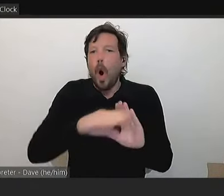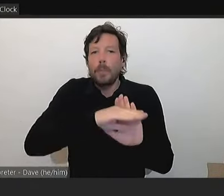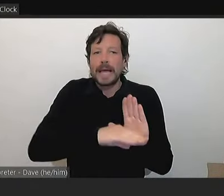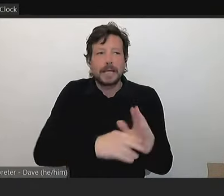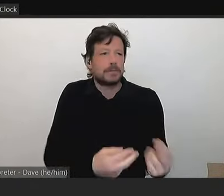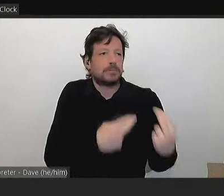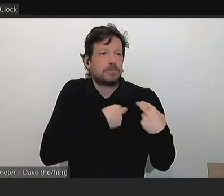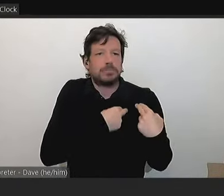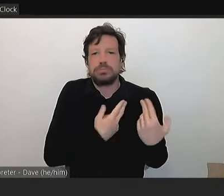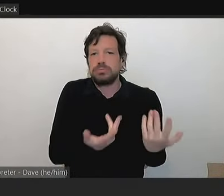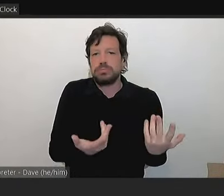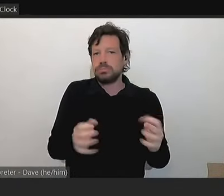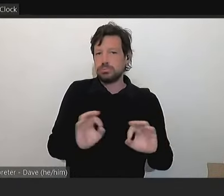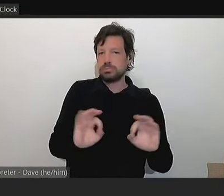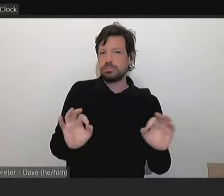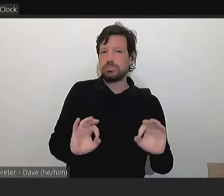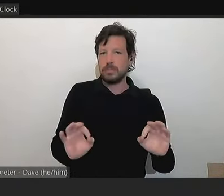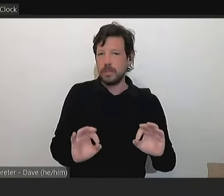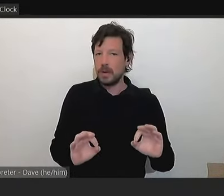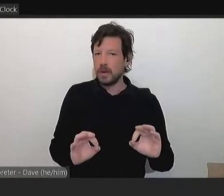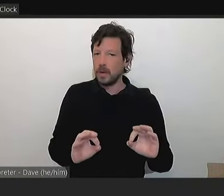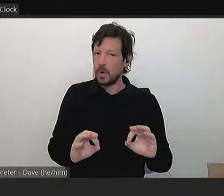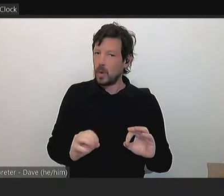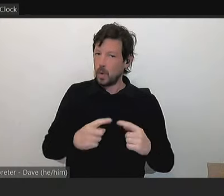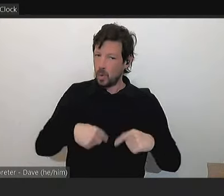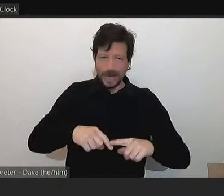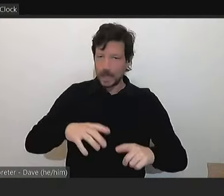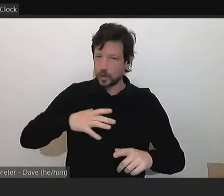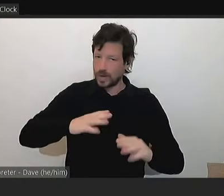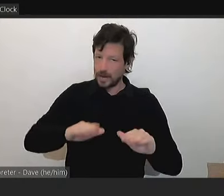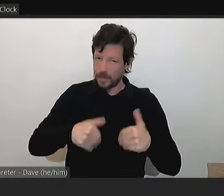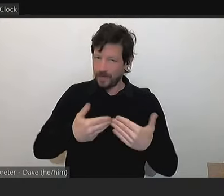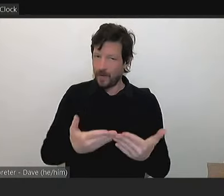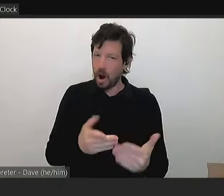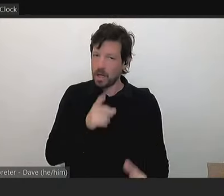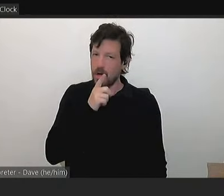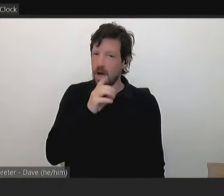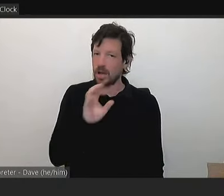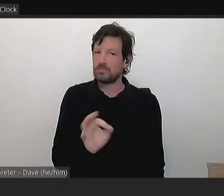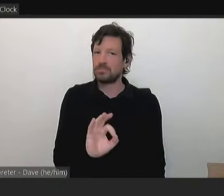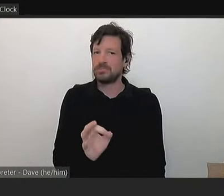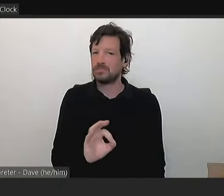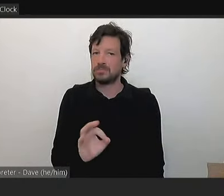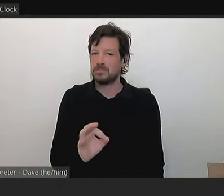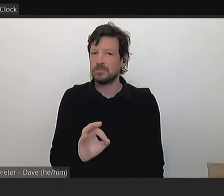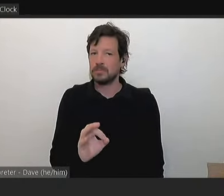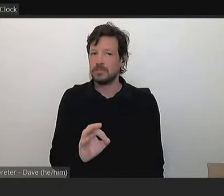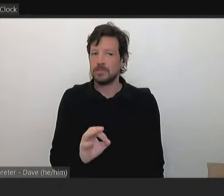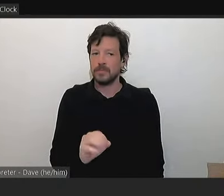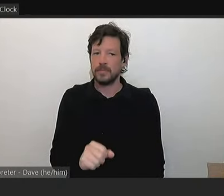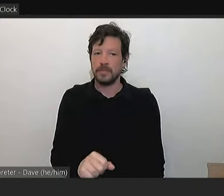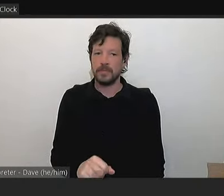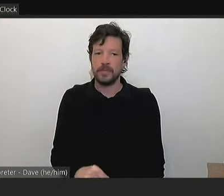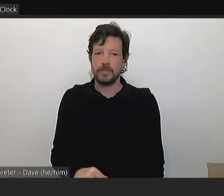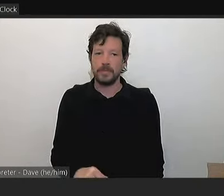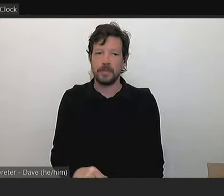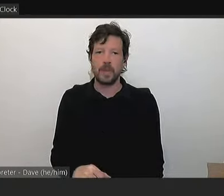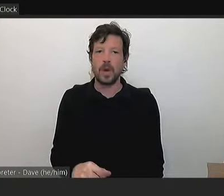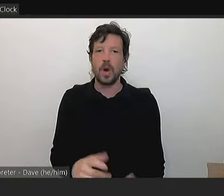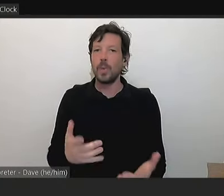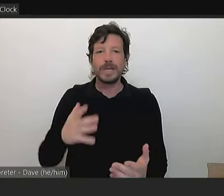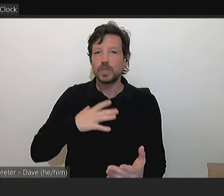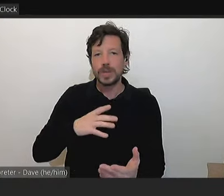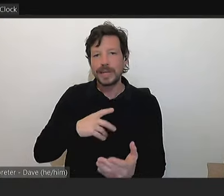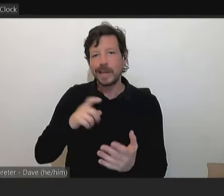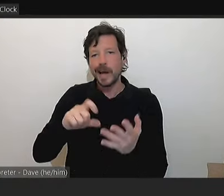licences to provide that lighting or to compensate clubs for